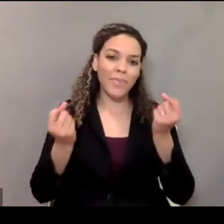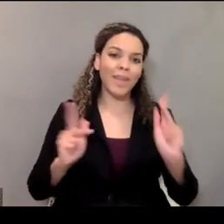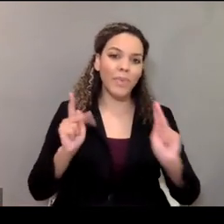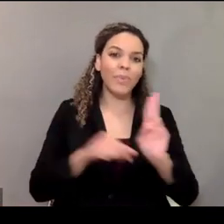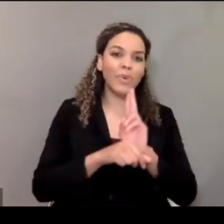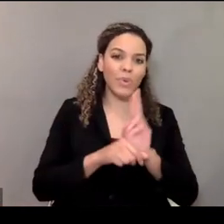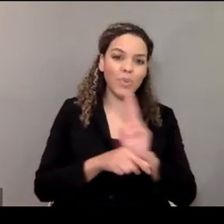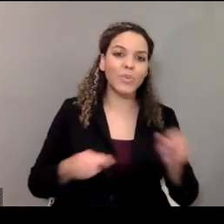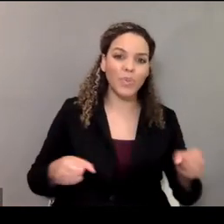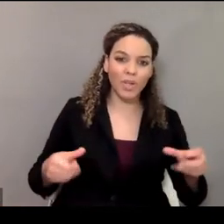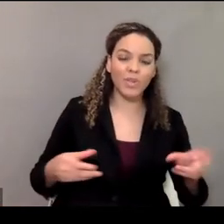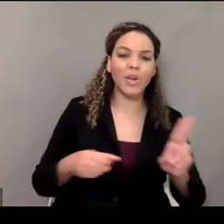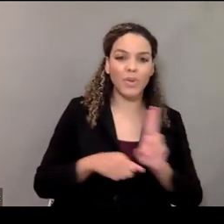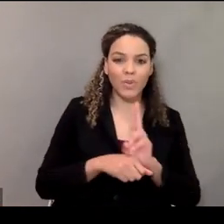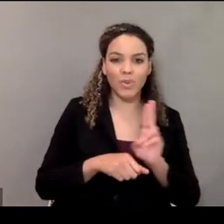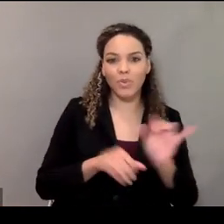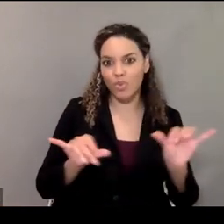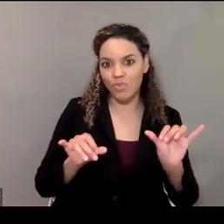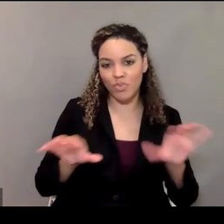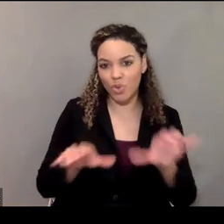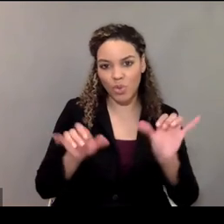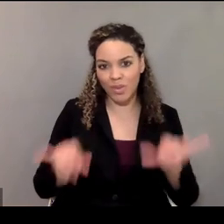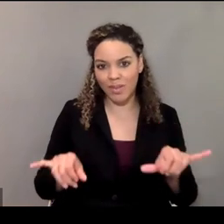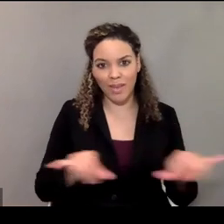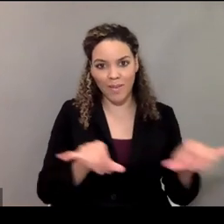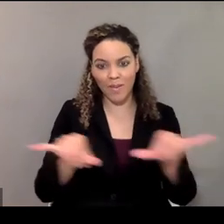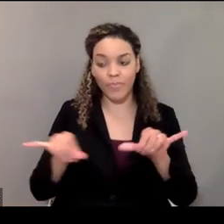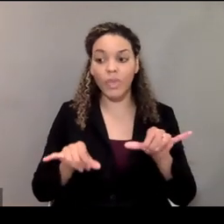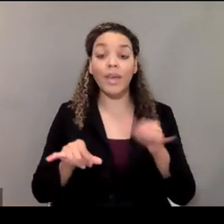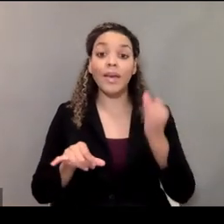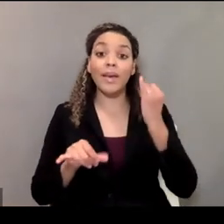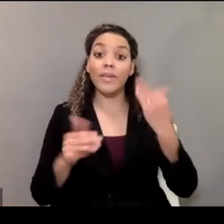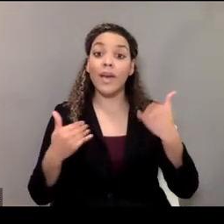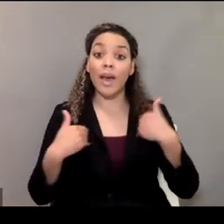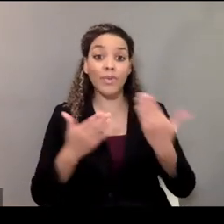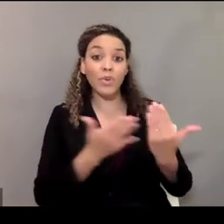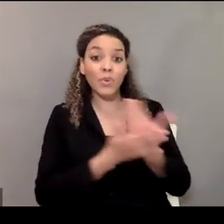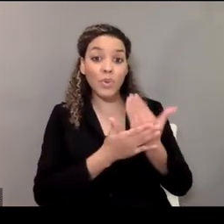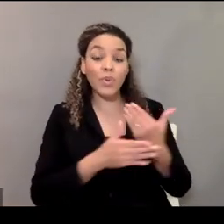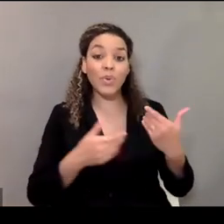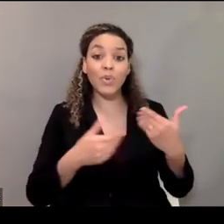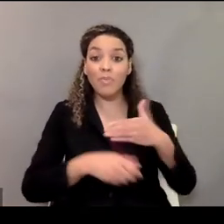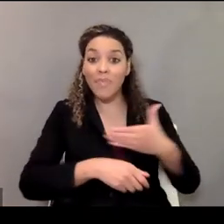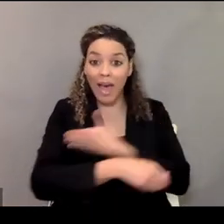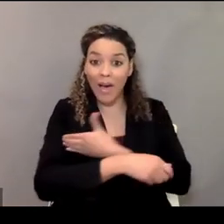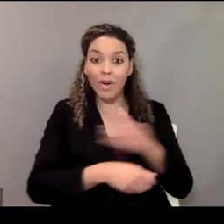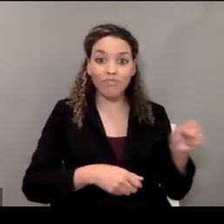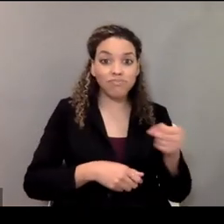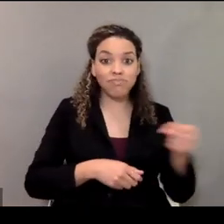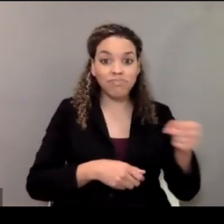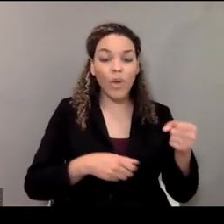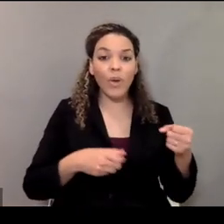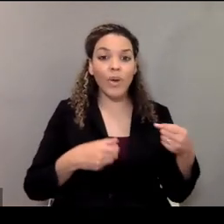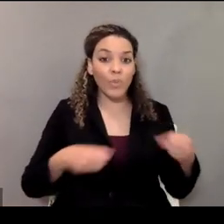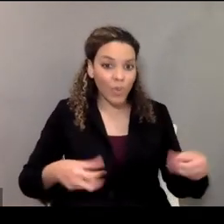number of us do, is keep the previous wheelchair when we get a new power chair every five